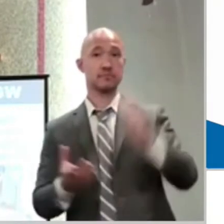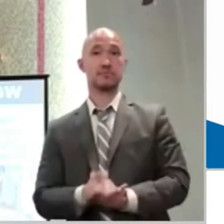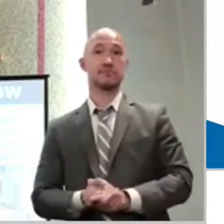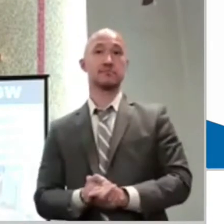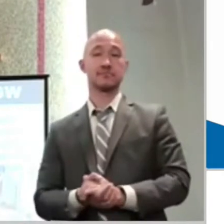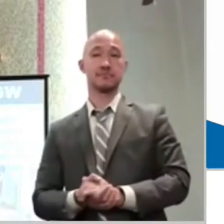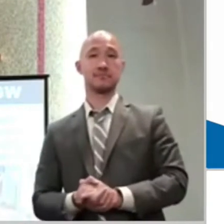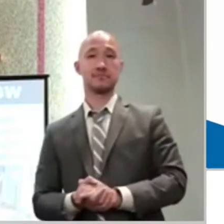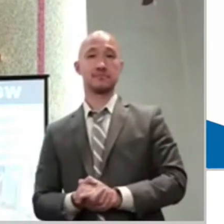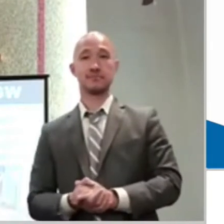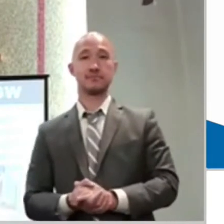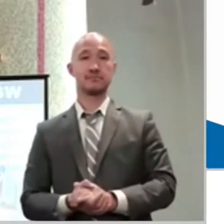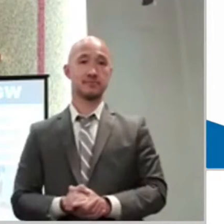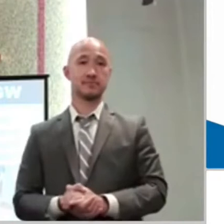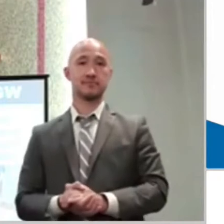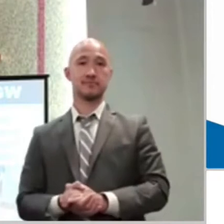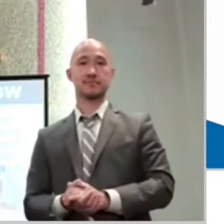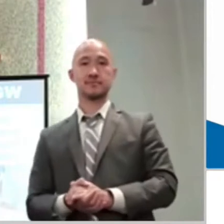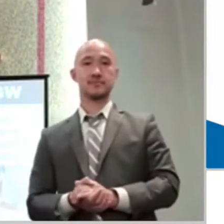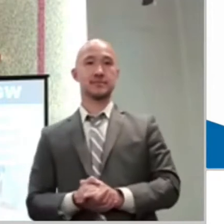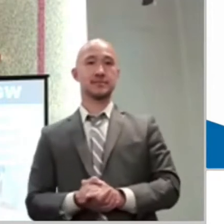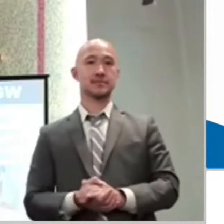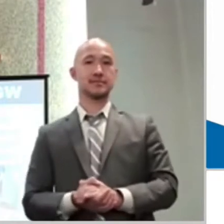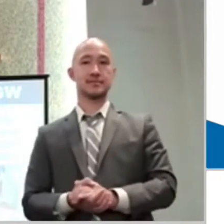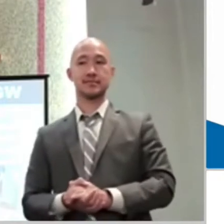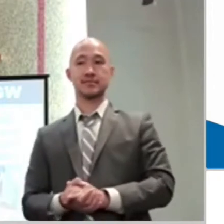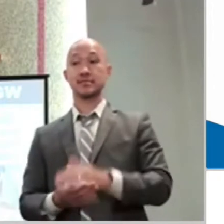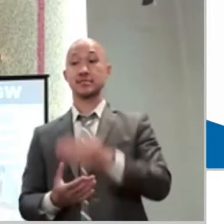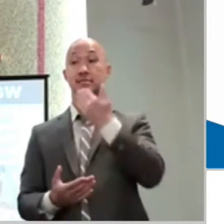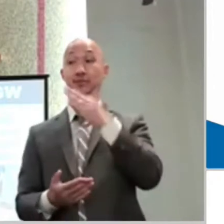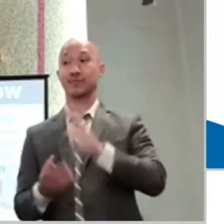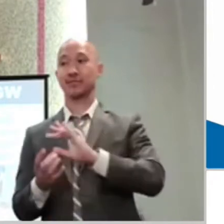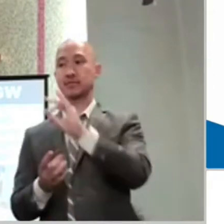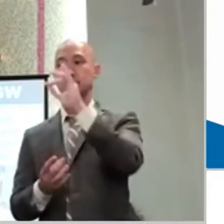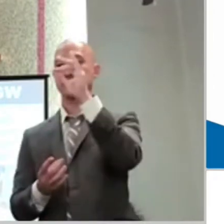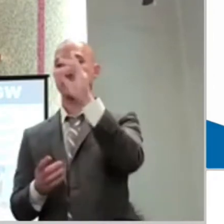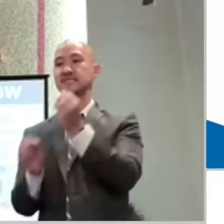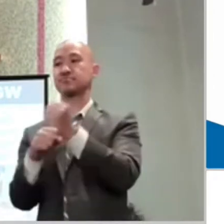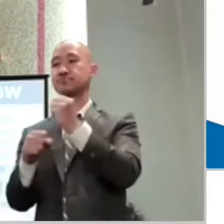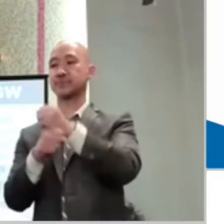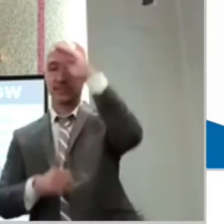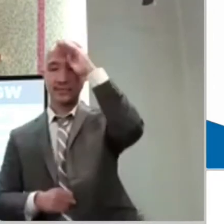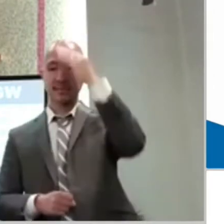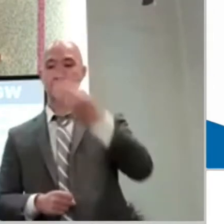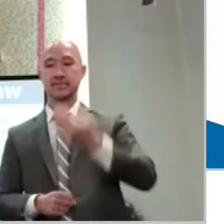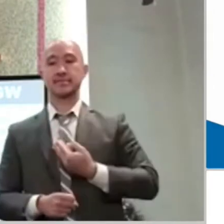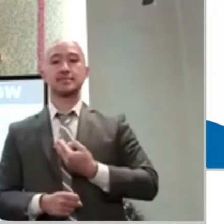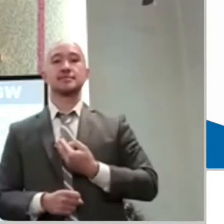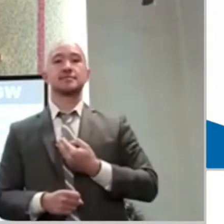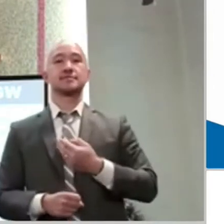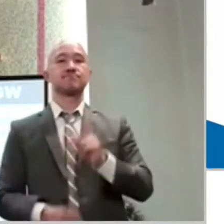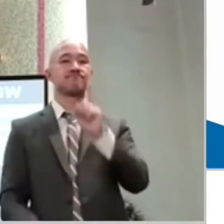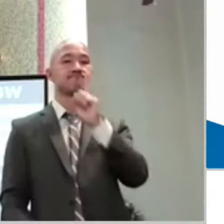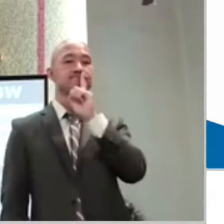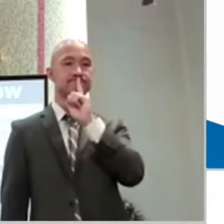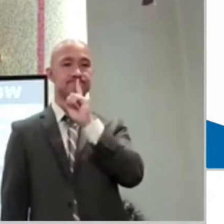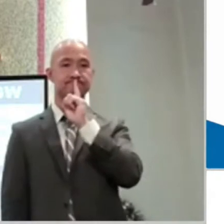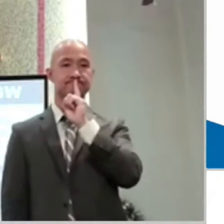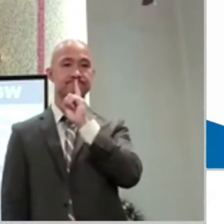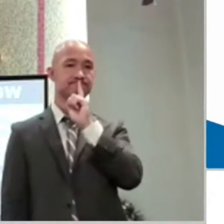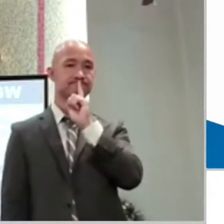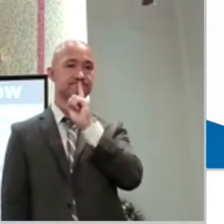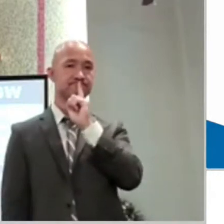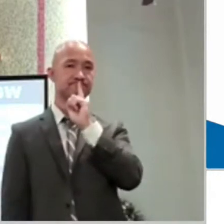Not only has the spirit made him mute, he's unable to talk, but as we will see from the text, it manifests